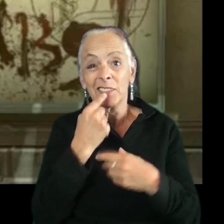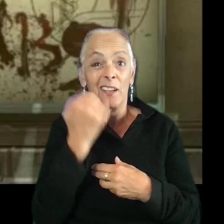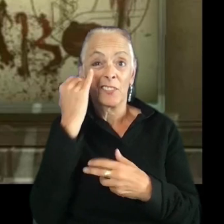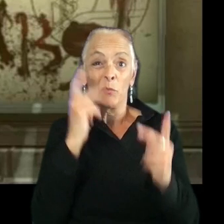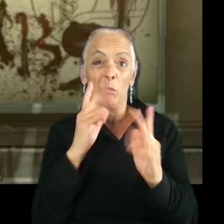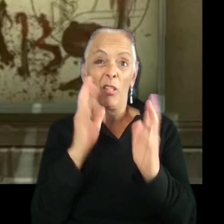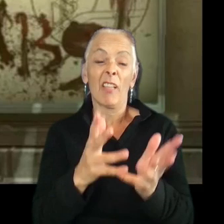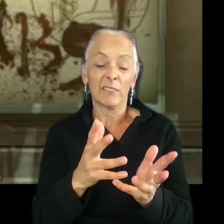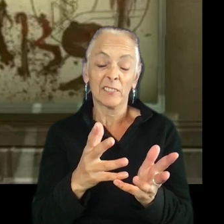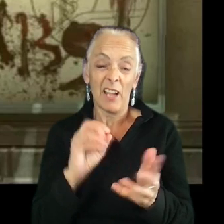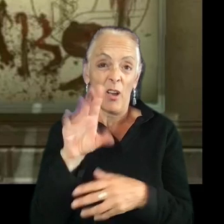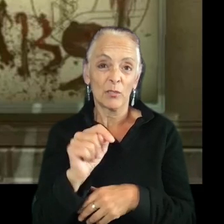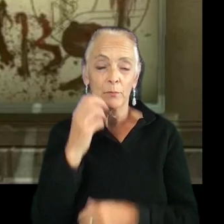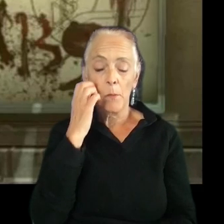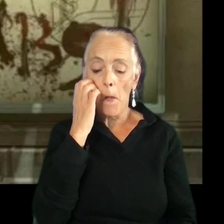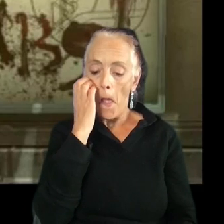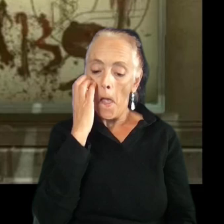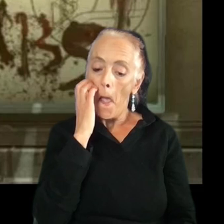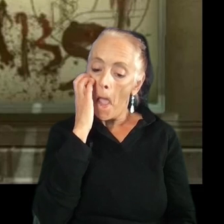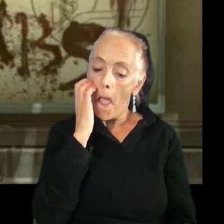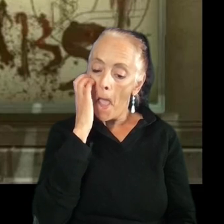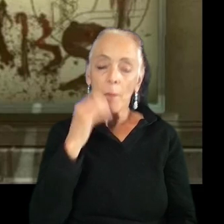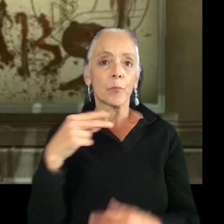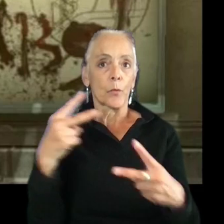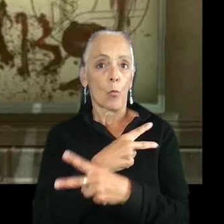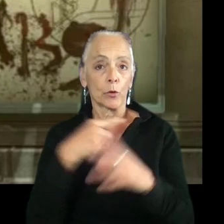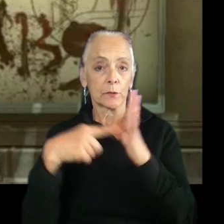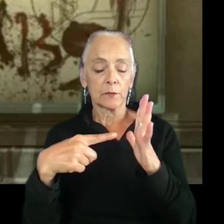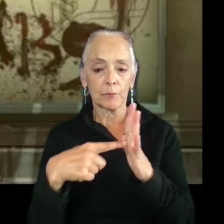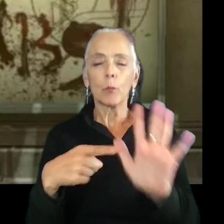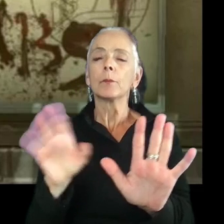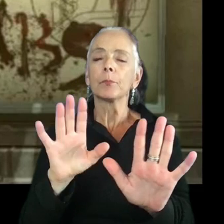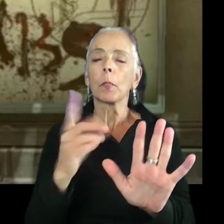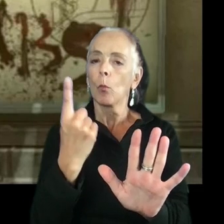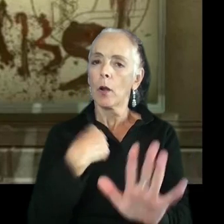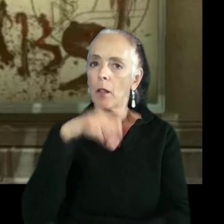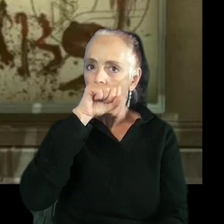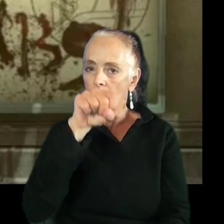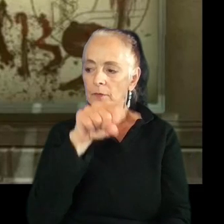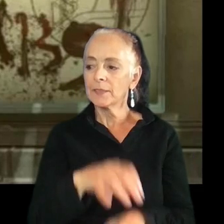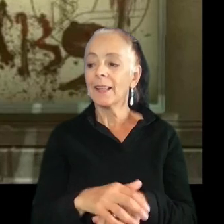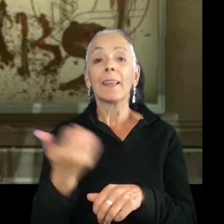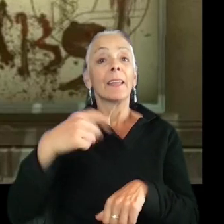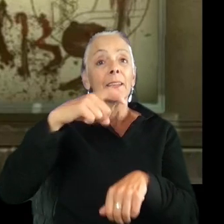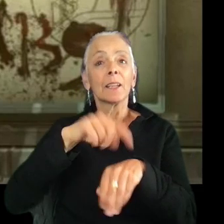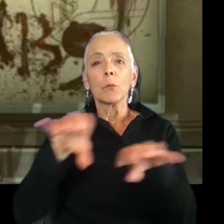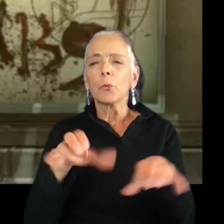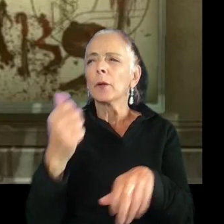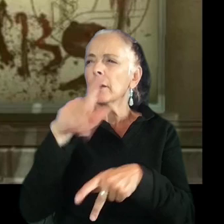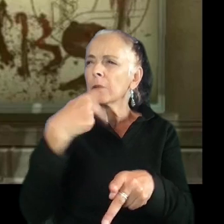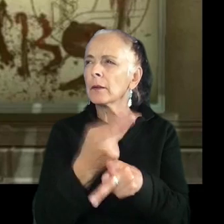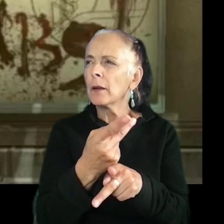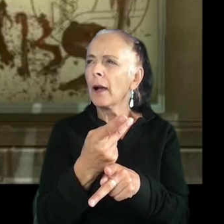And I want to say that the worst example, but what I love is whenever you're doing any sort of